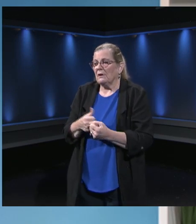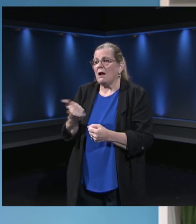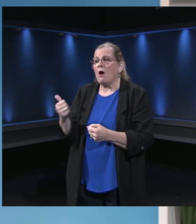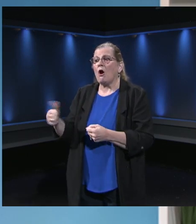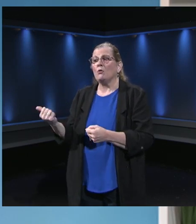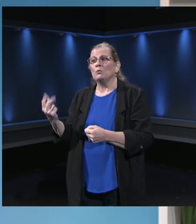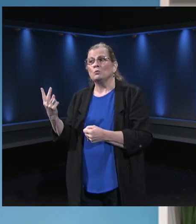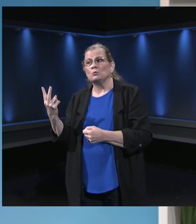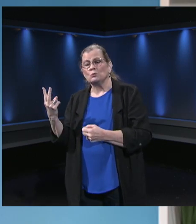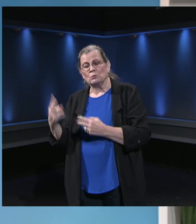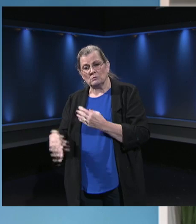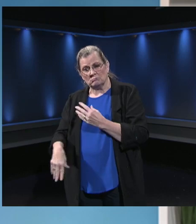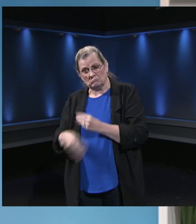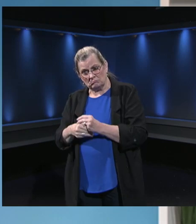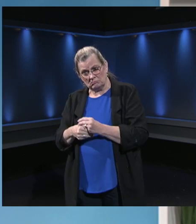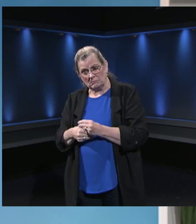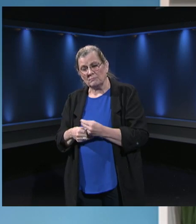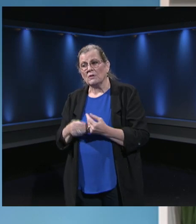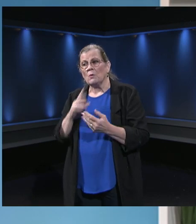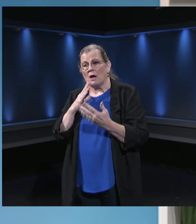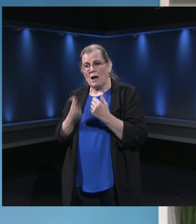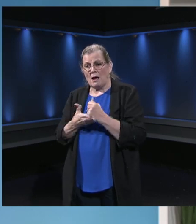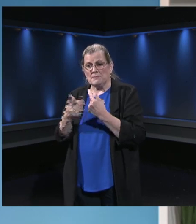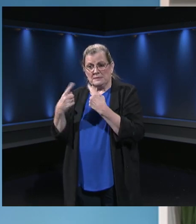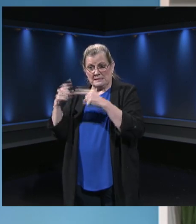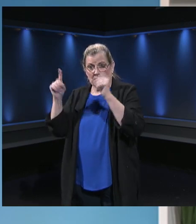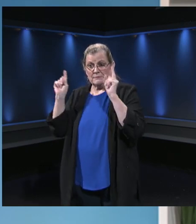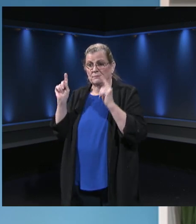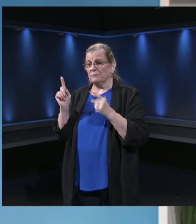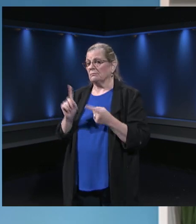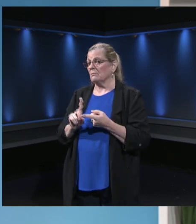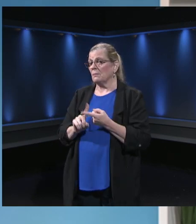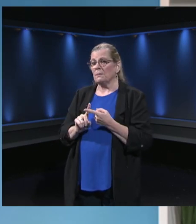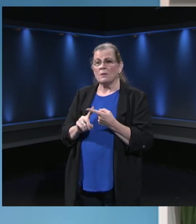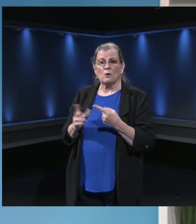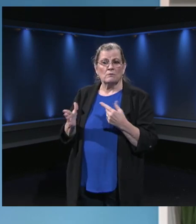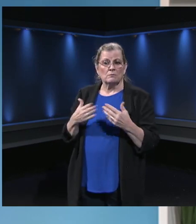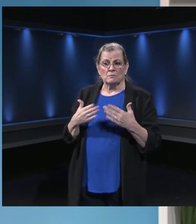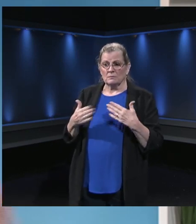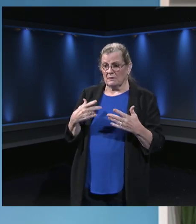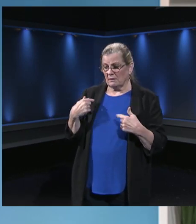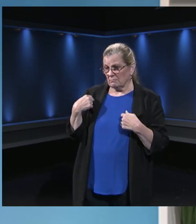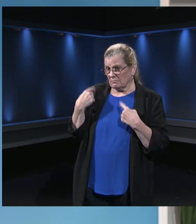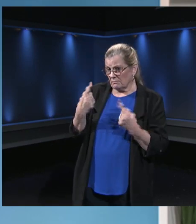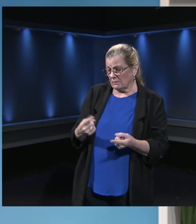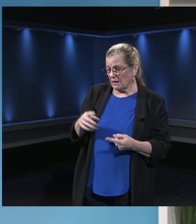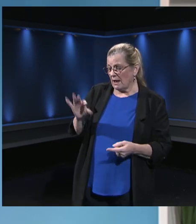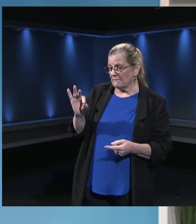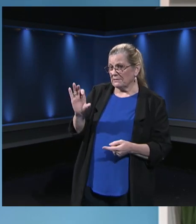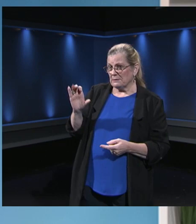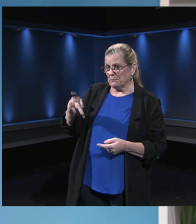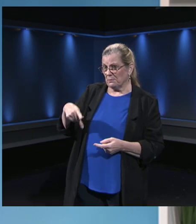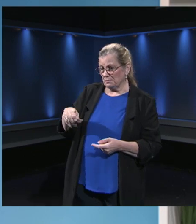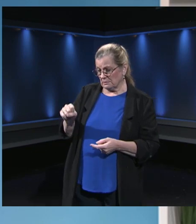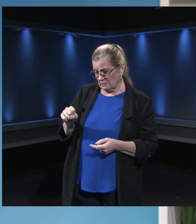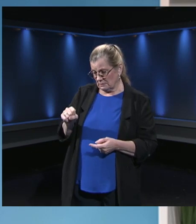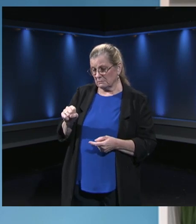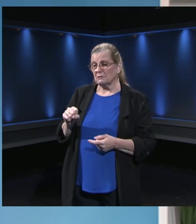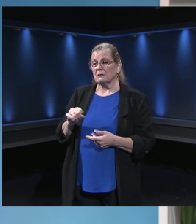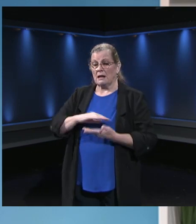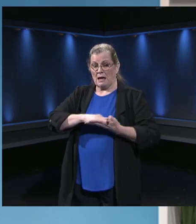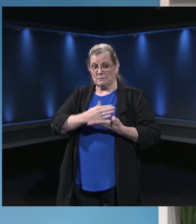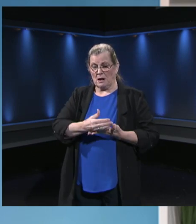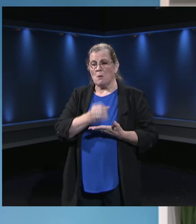up for success. Number one, whether you're using an FCPS laptop or your own, shut that down at the end of the day. Shut it down